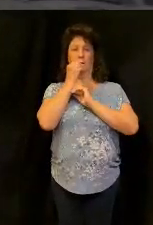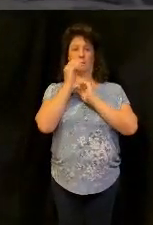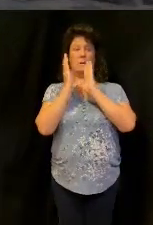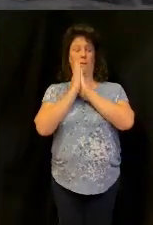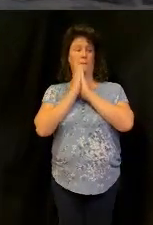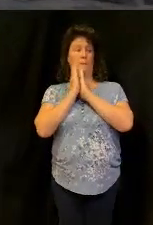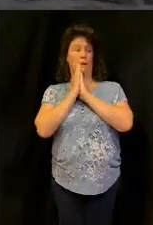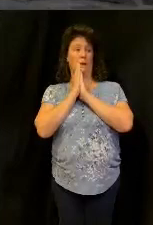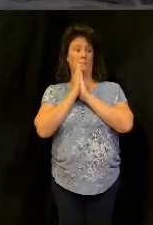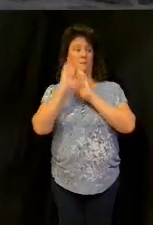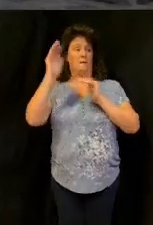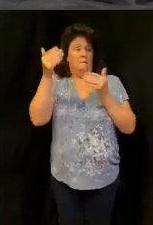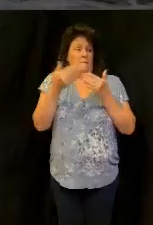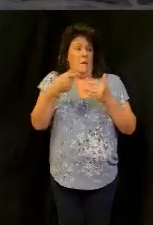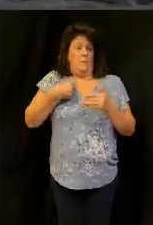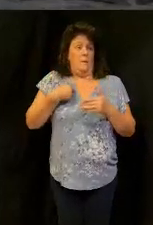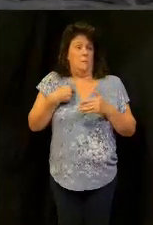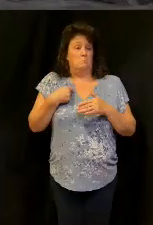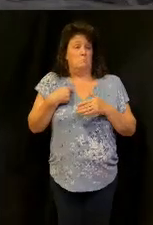me over too